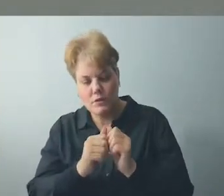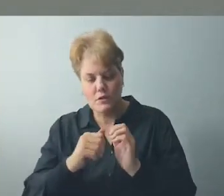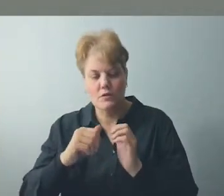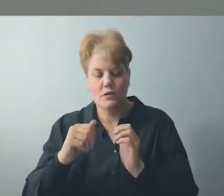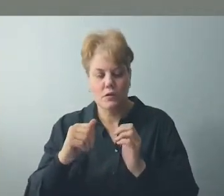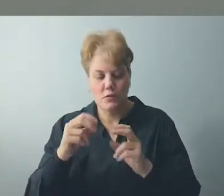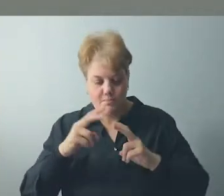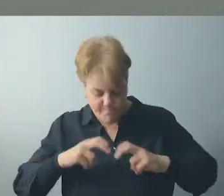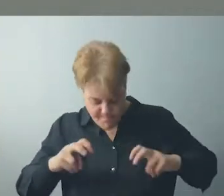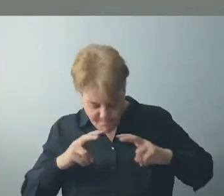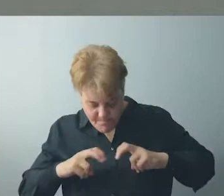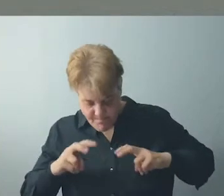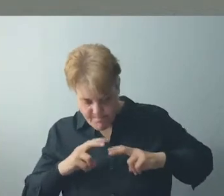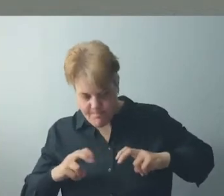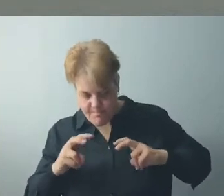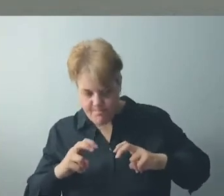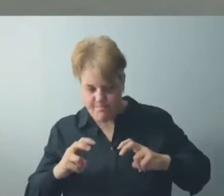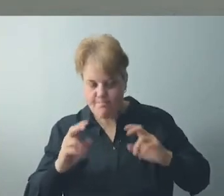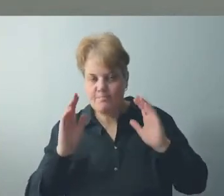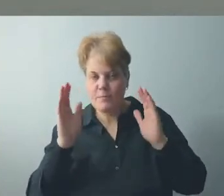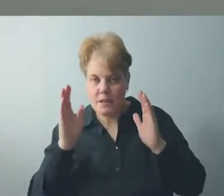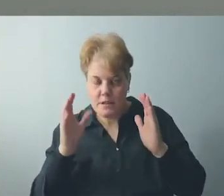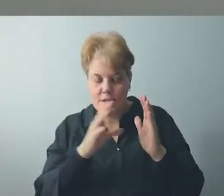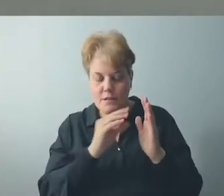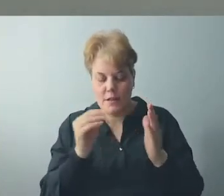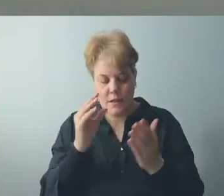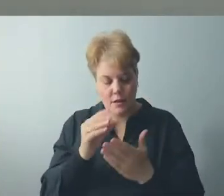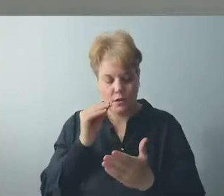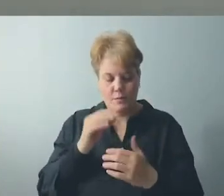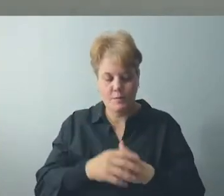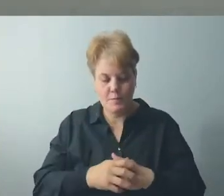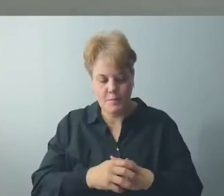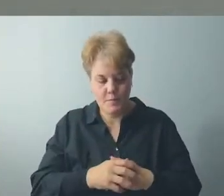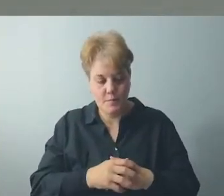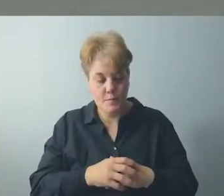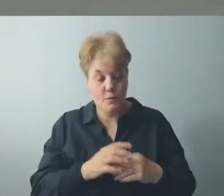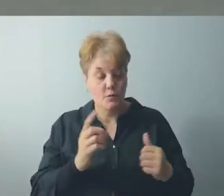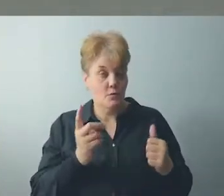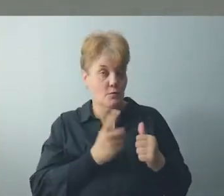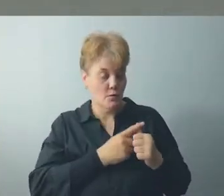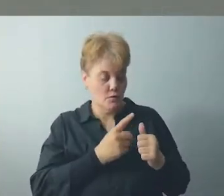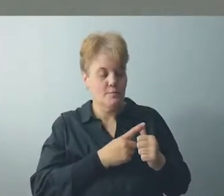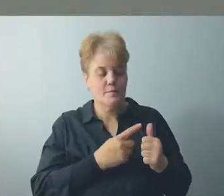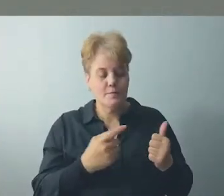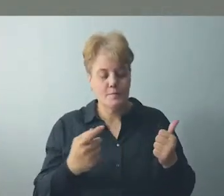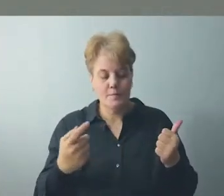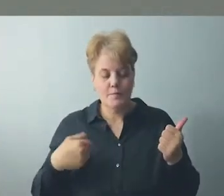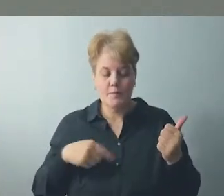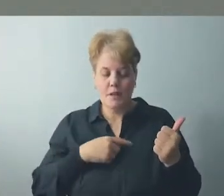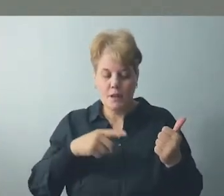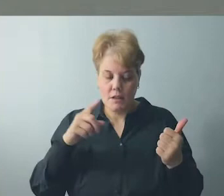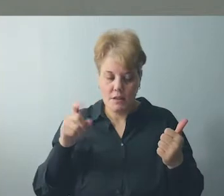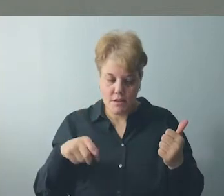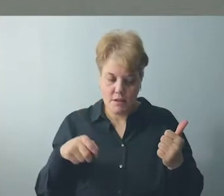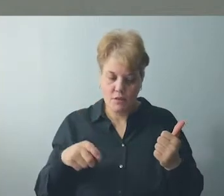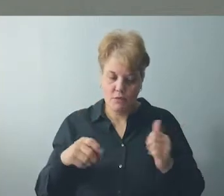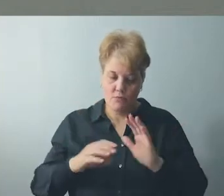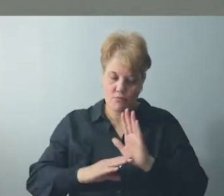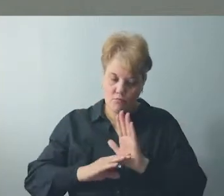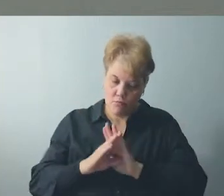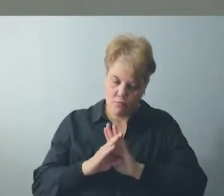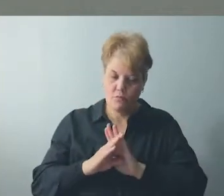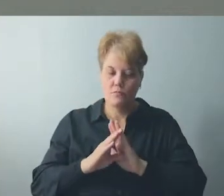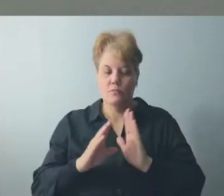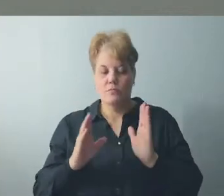Point number one, I need to grow in the area of listening to God. There are five main sources that